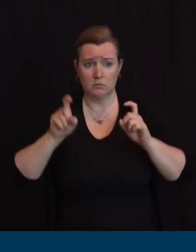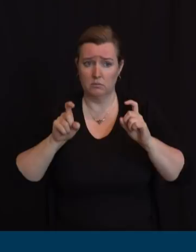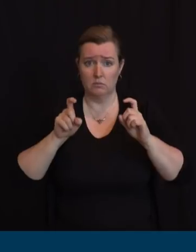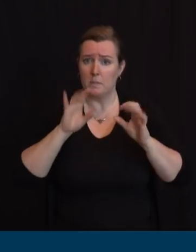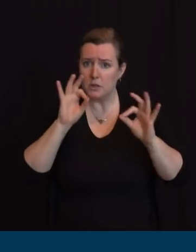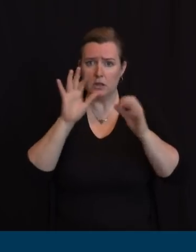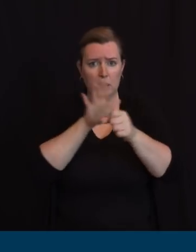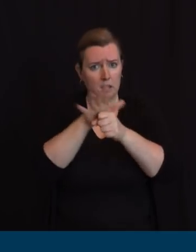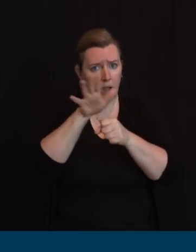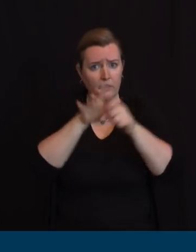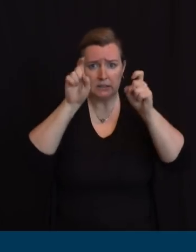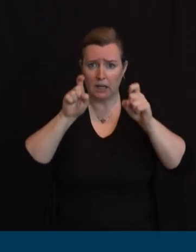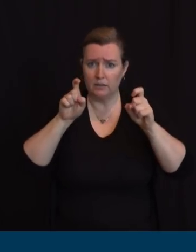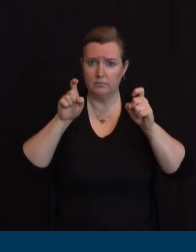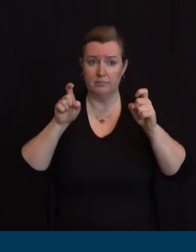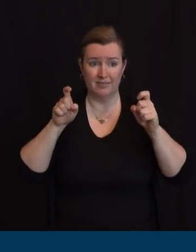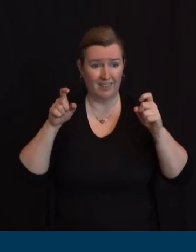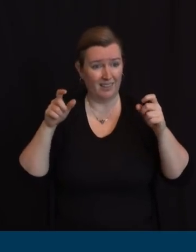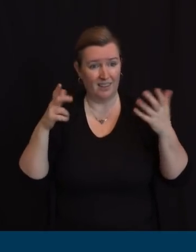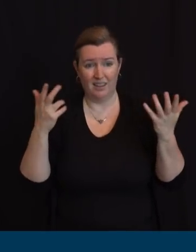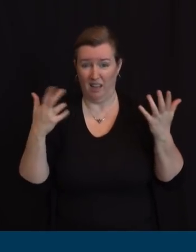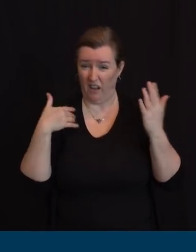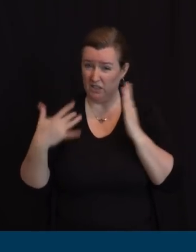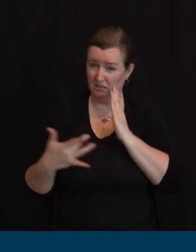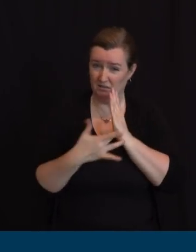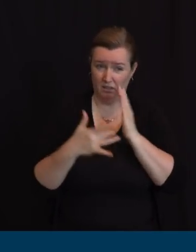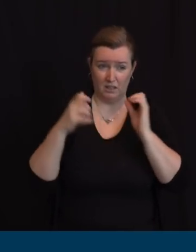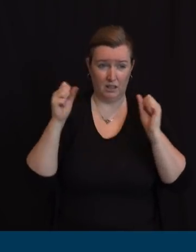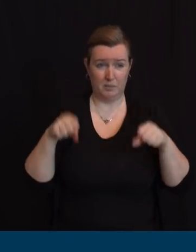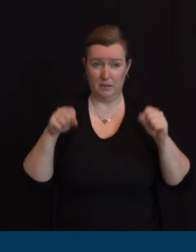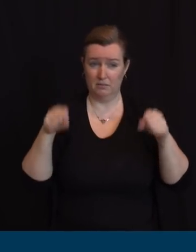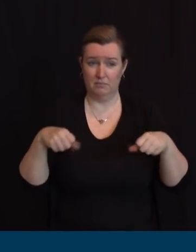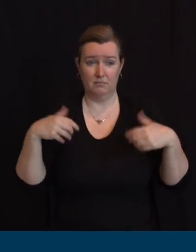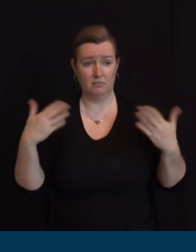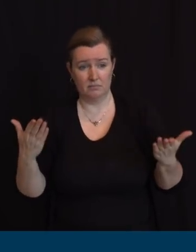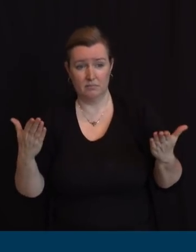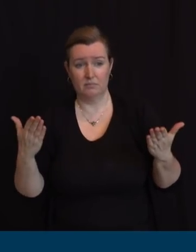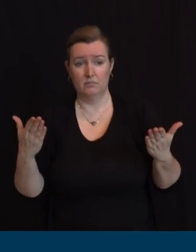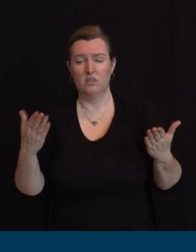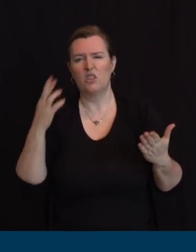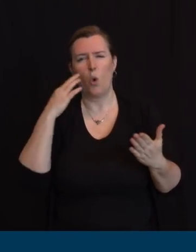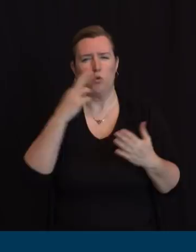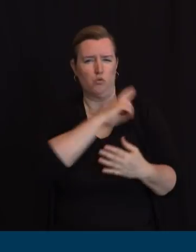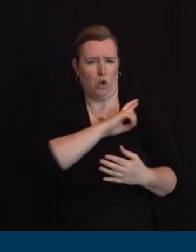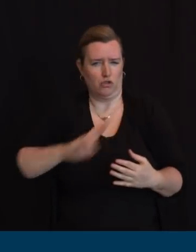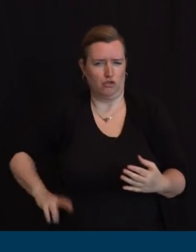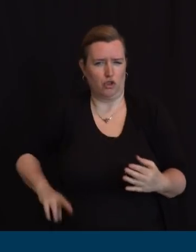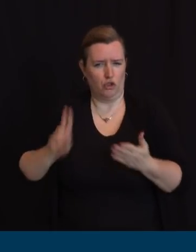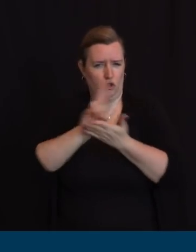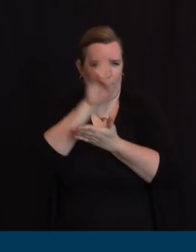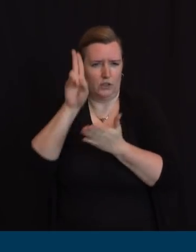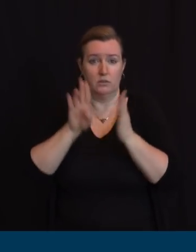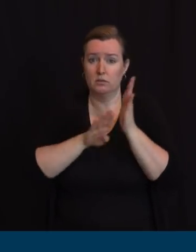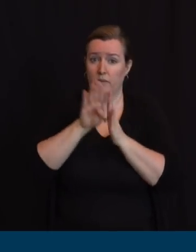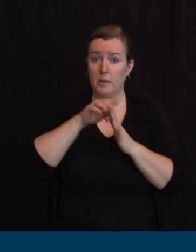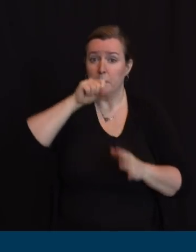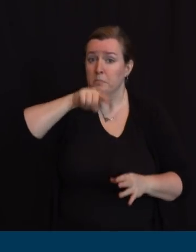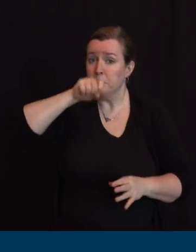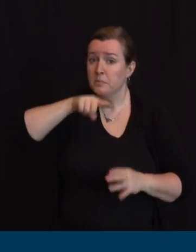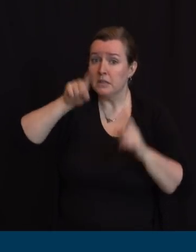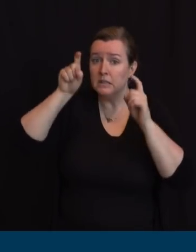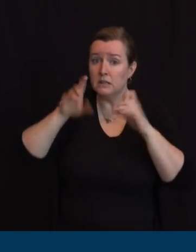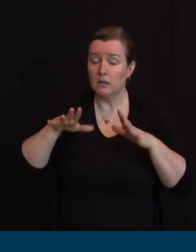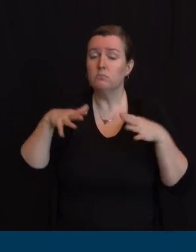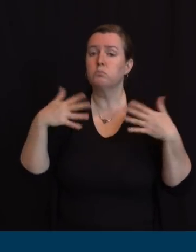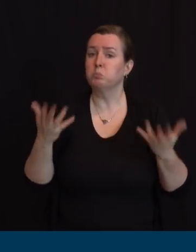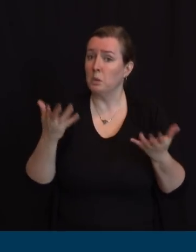referenced Rutgers that's something we're going to come back to you on if we think that's got the legs that it looks like it's got right now but that's a